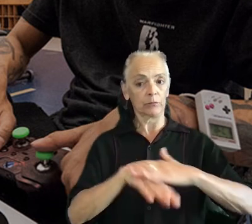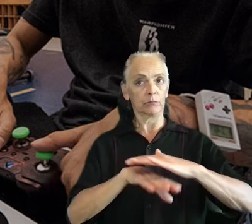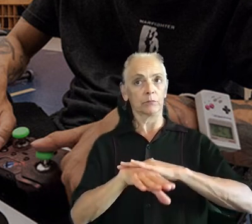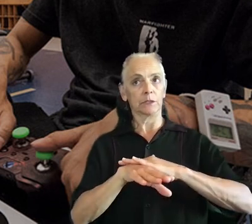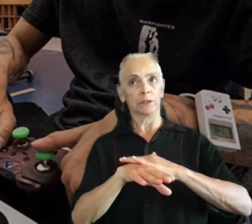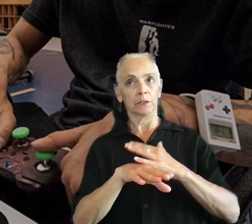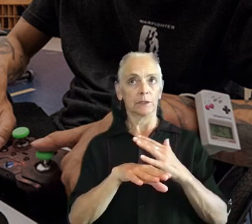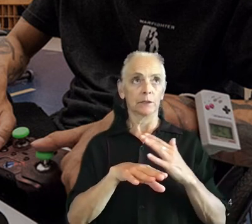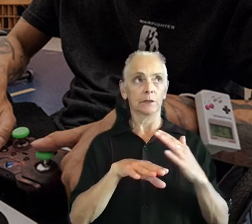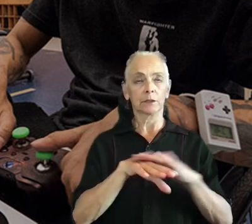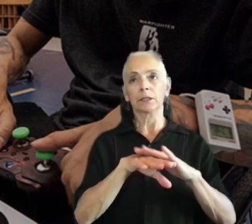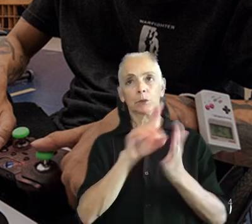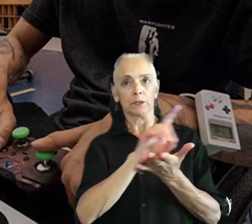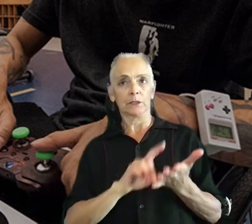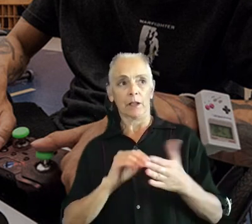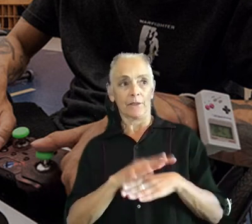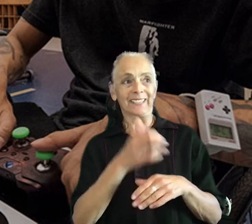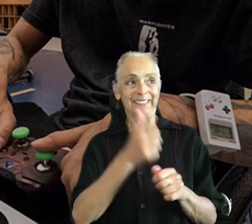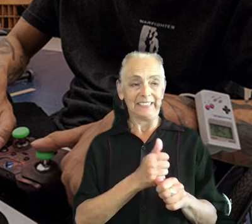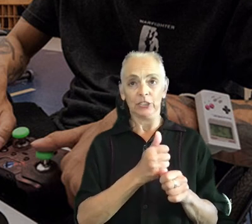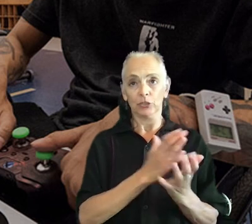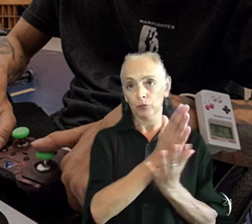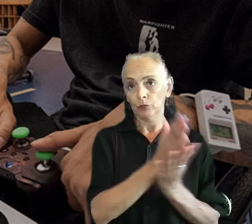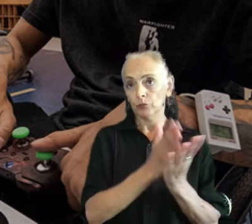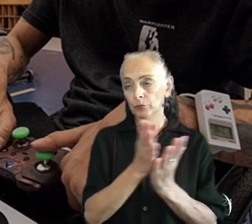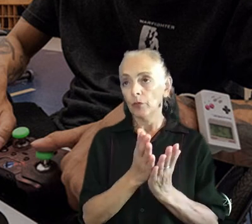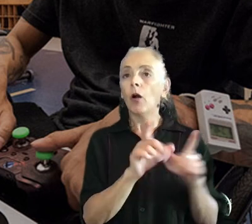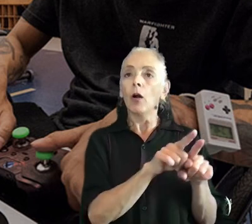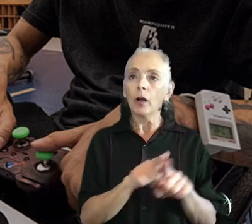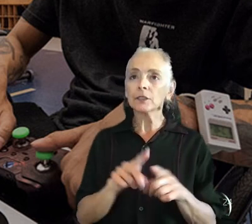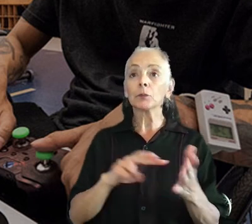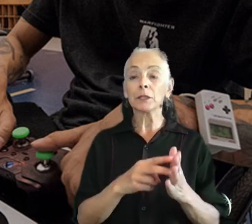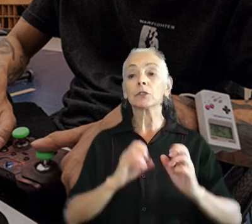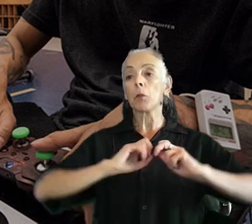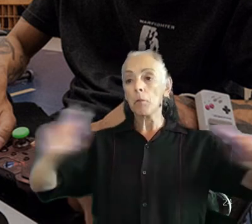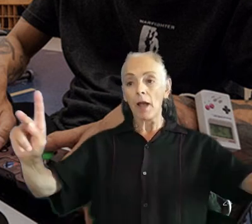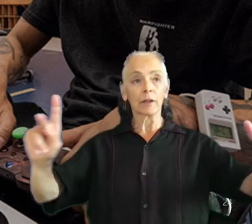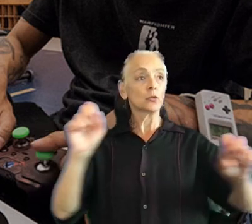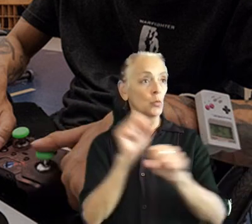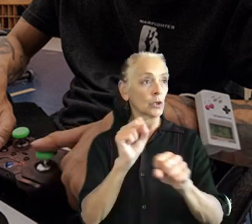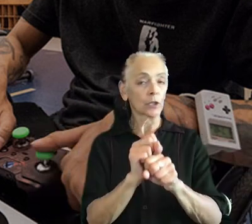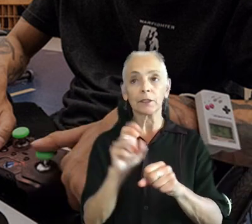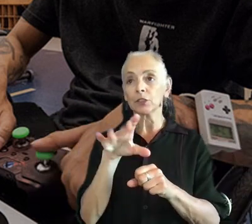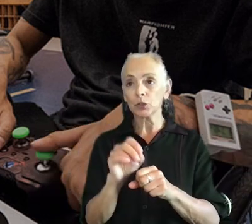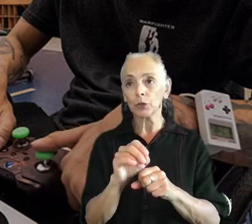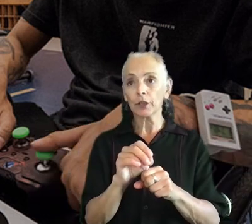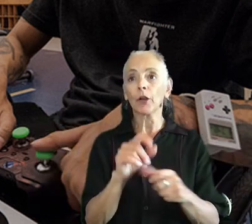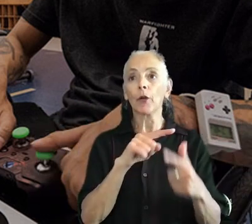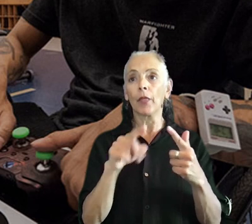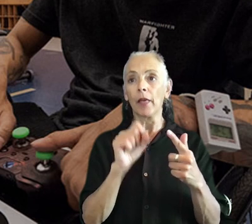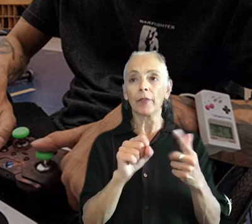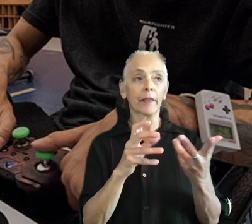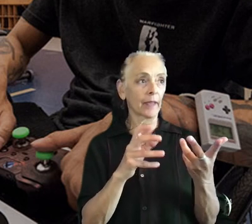design in particular affects each one of them. But it also means that when they get back to the studio, they're able to champion and evangelize